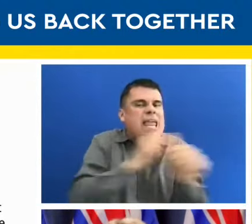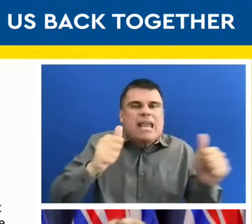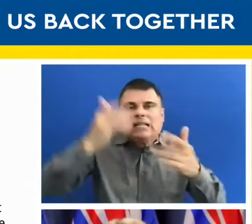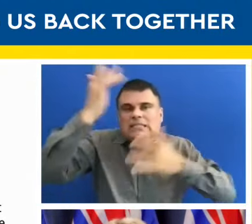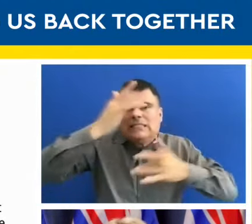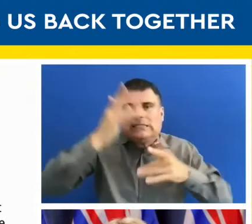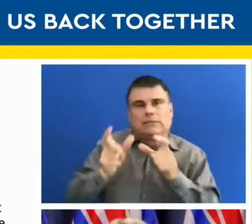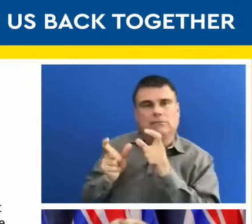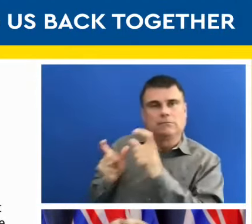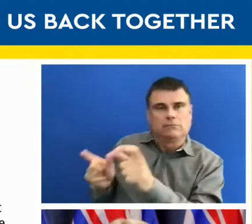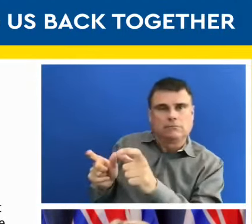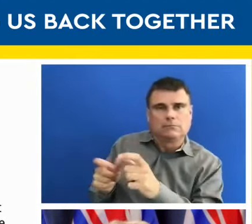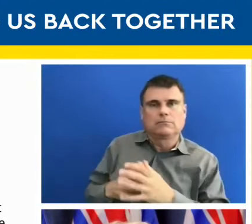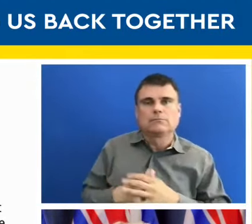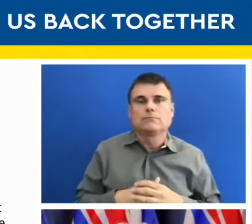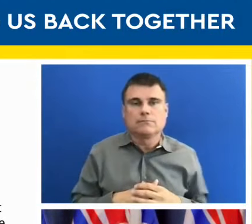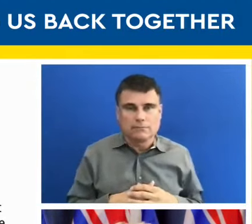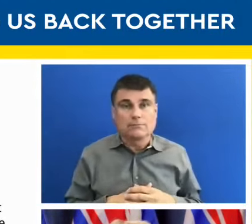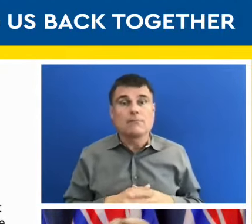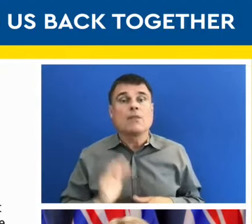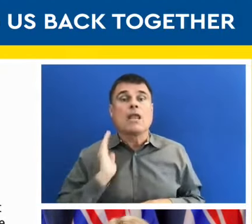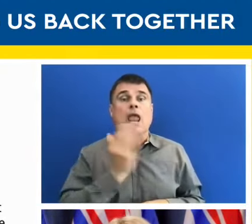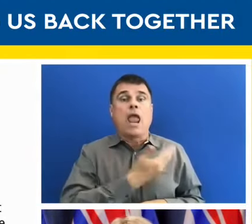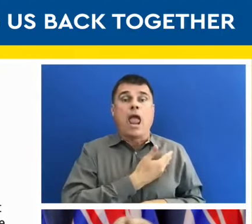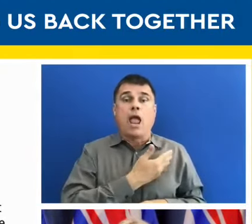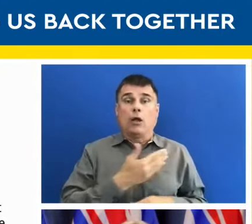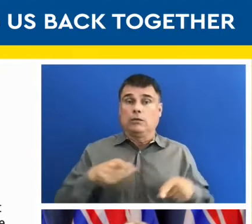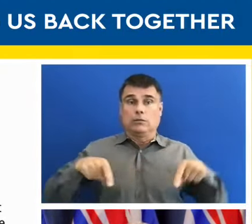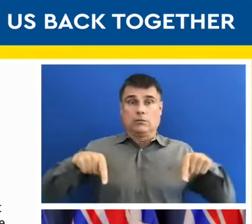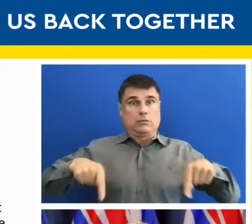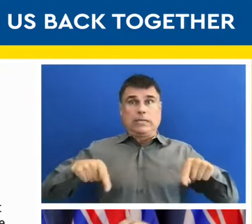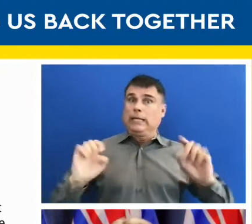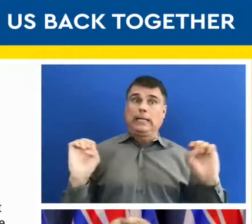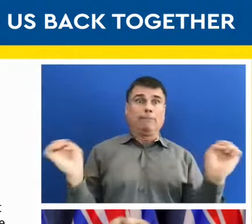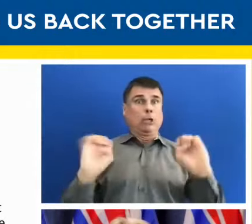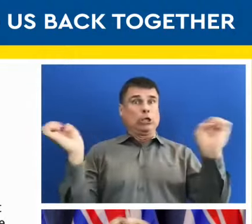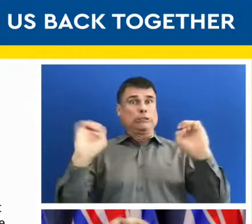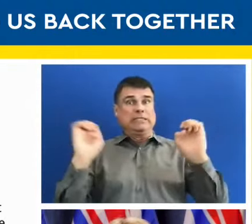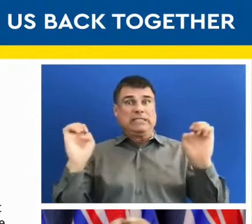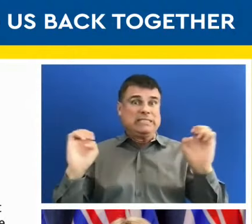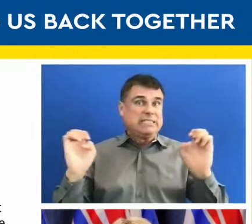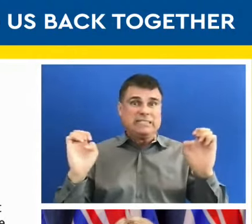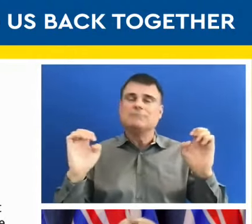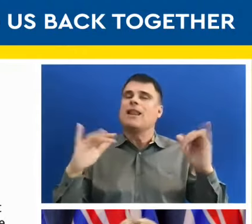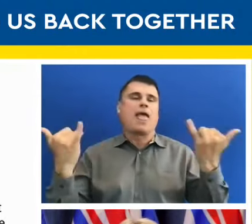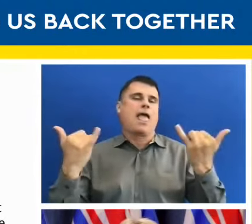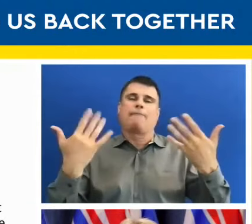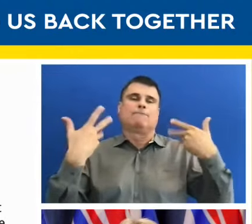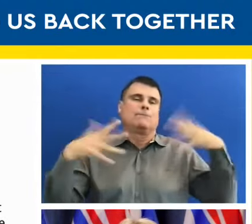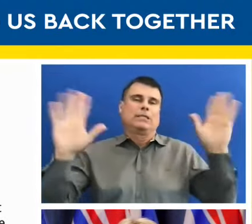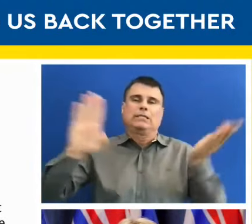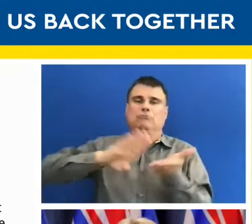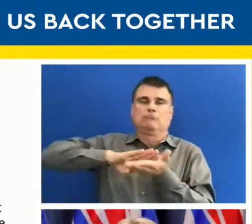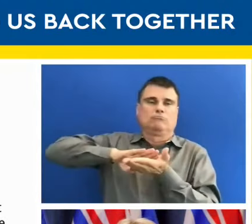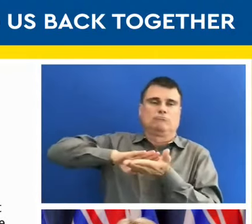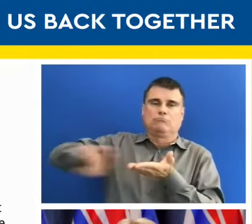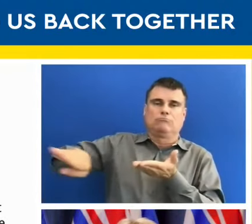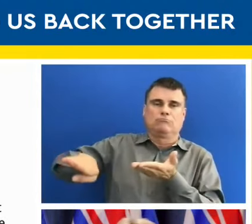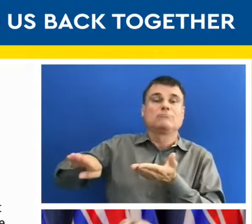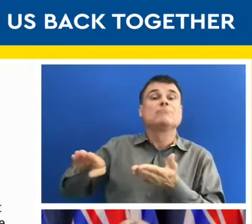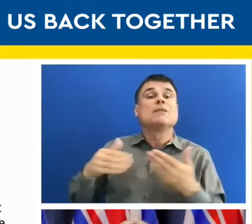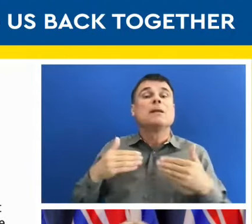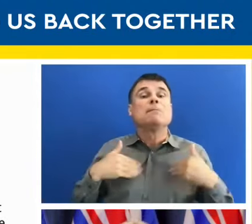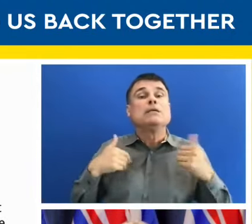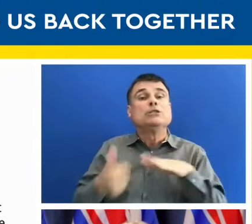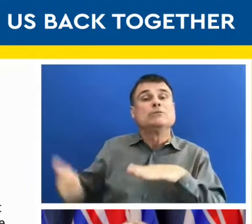provincial state of the emergency. That, of course, will be Minister Farnworth strong very soon. But some of the provisions have now been